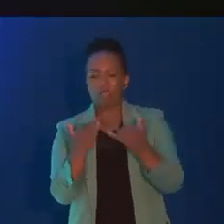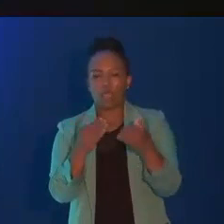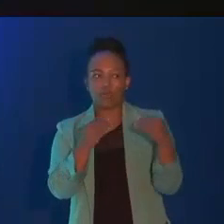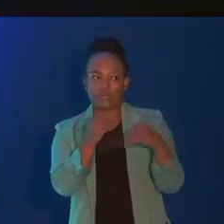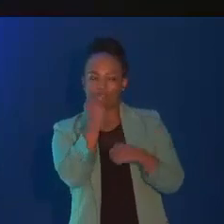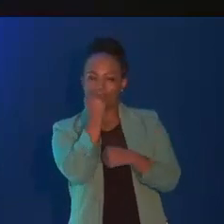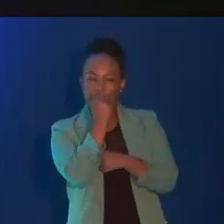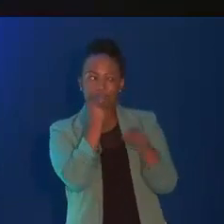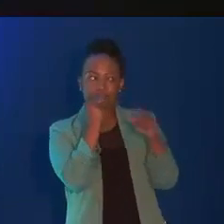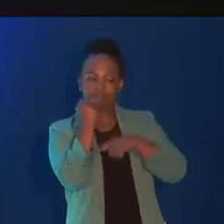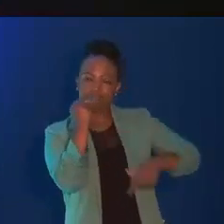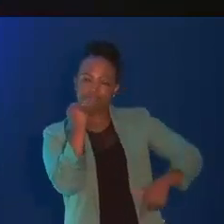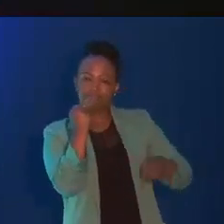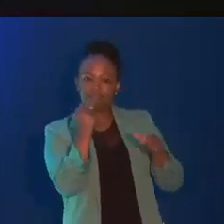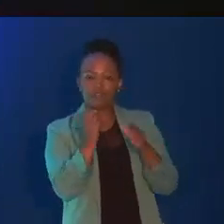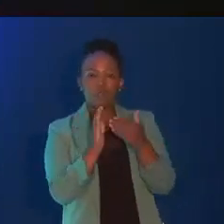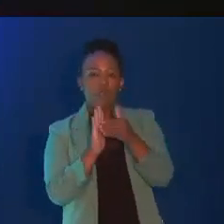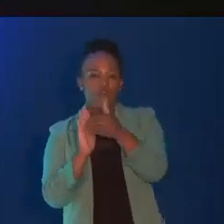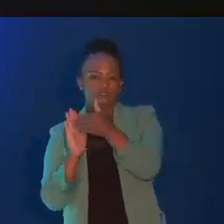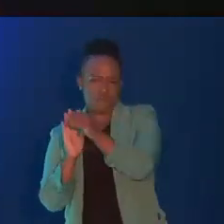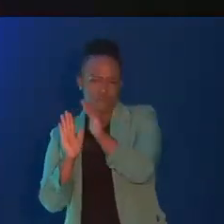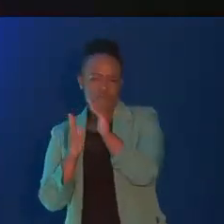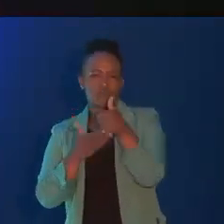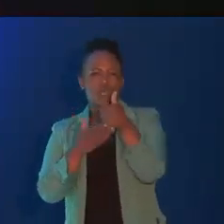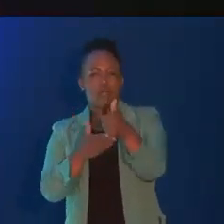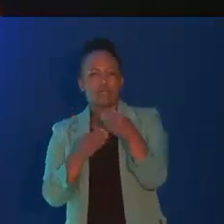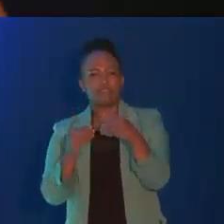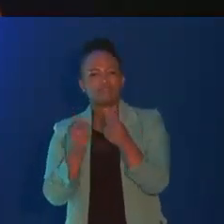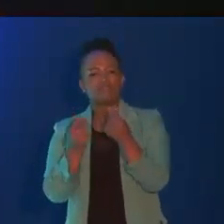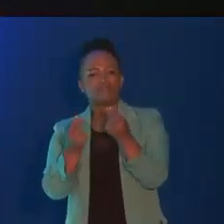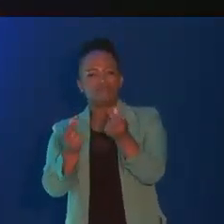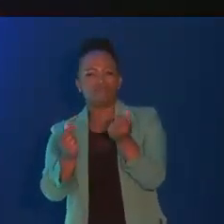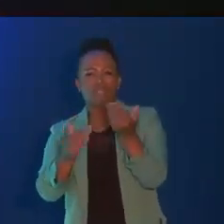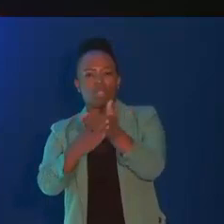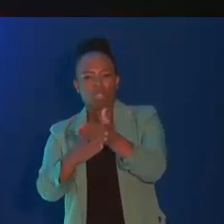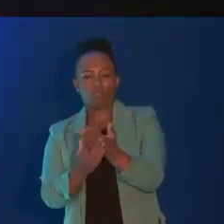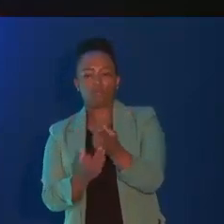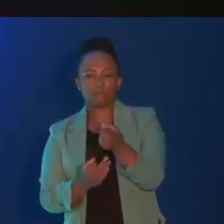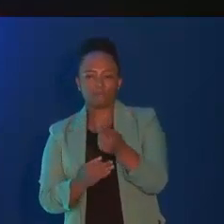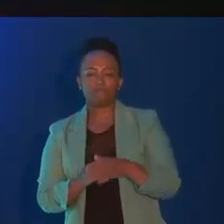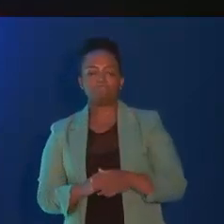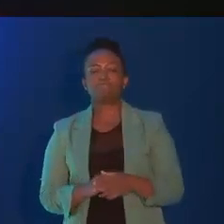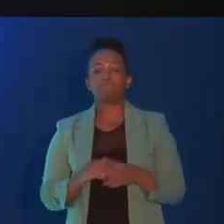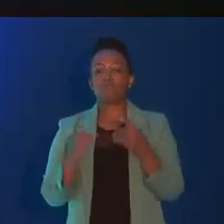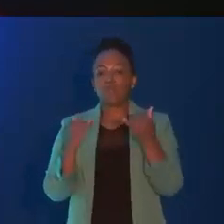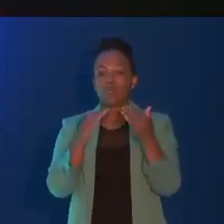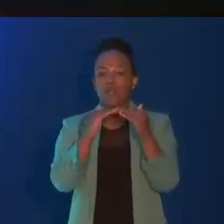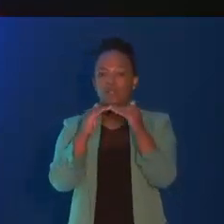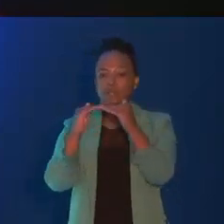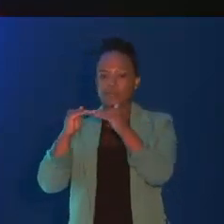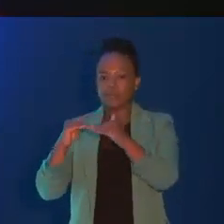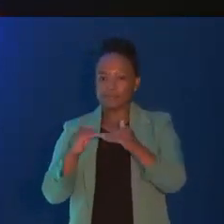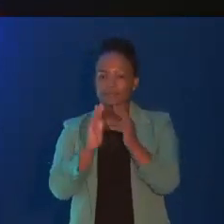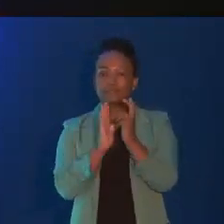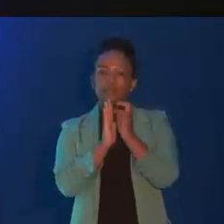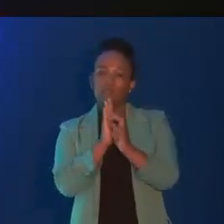for informal micro-enterprises. Key to this is developing standardized regulations that